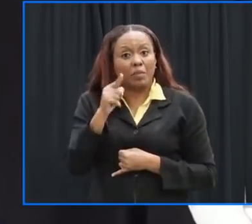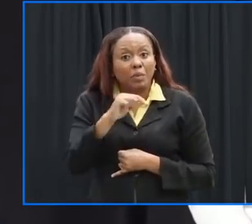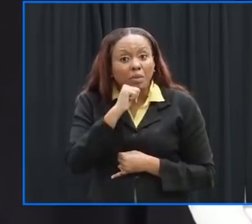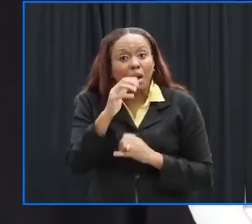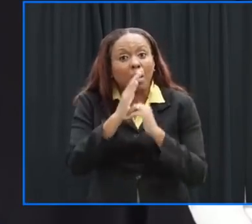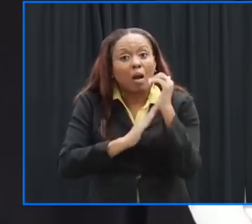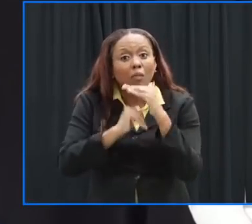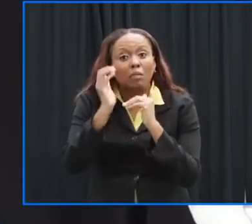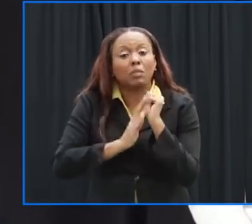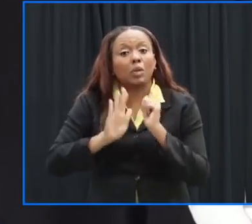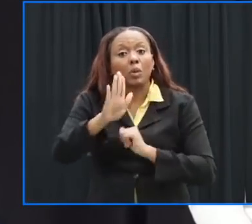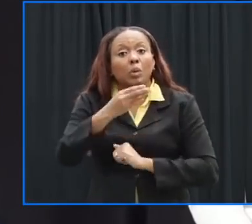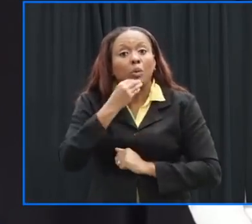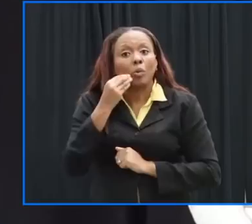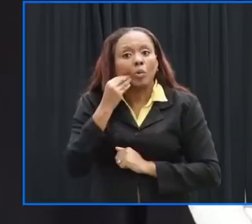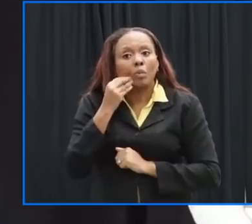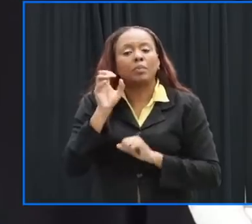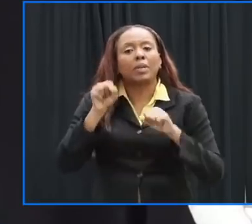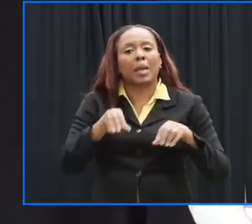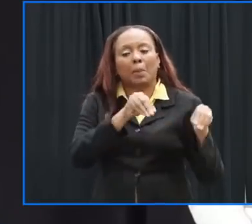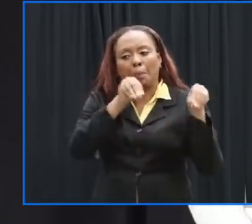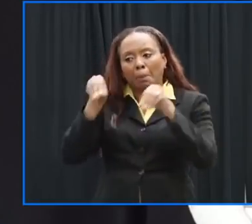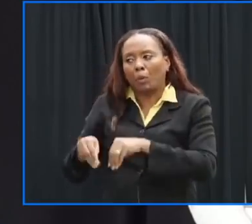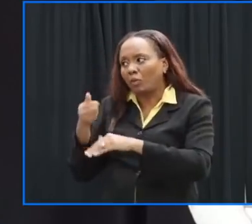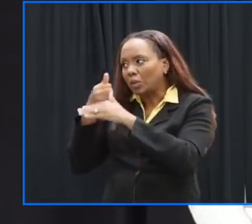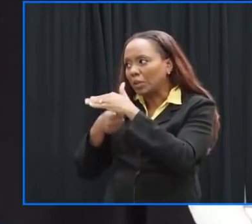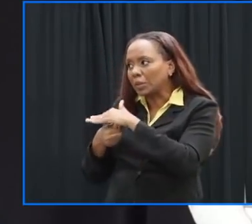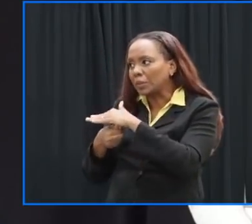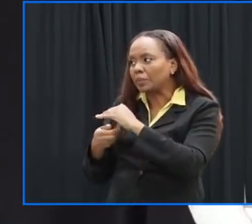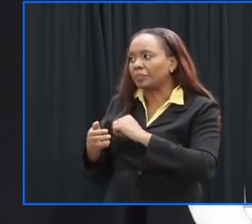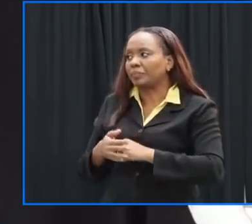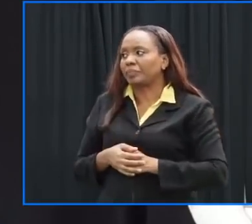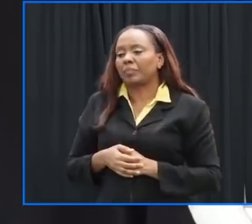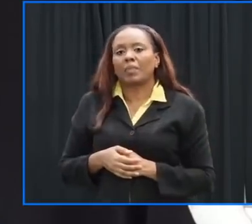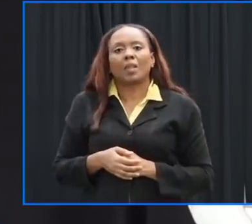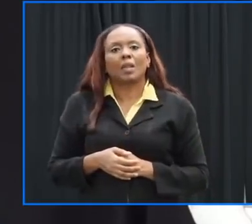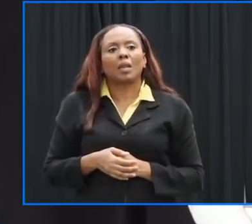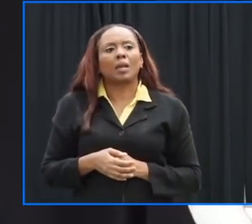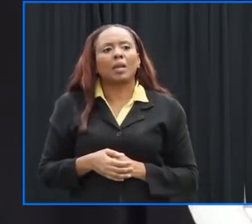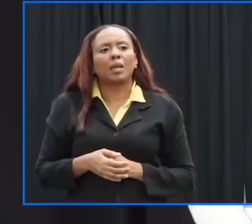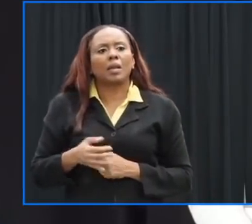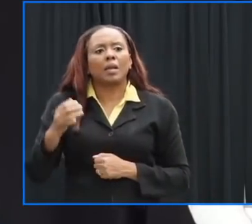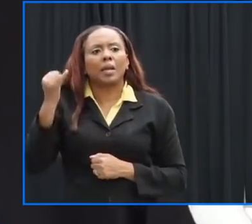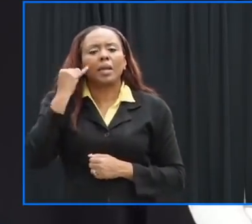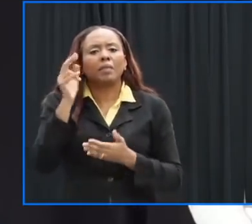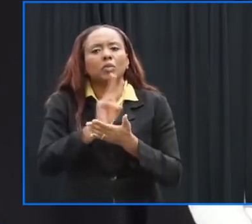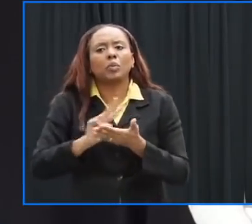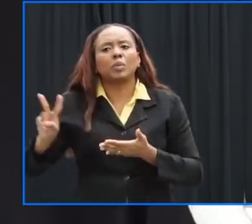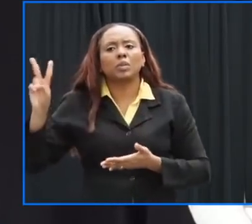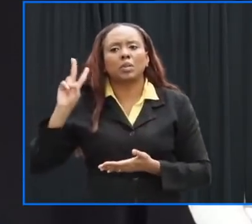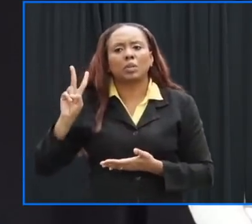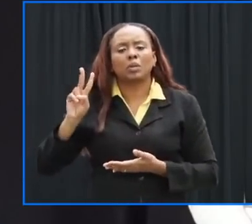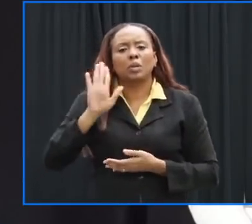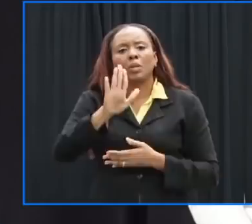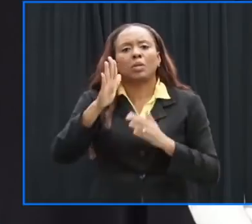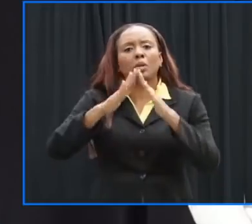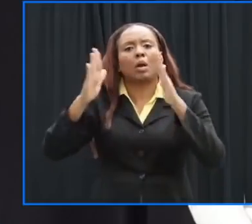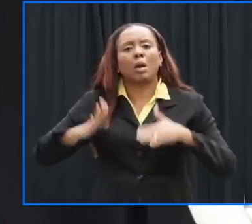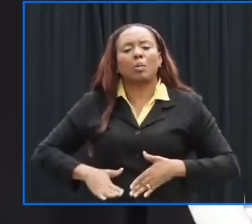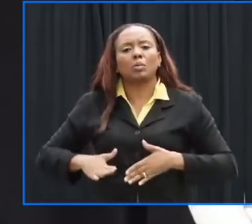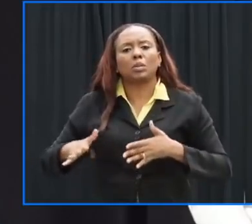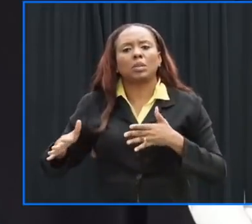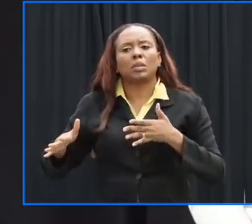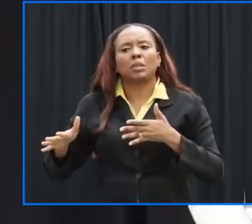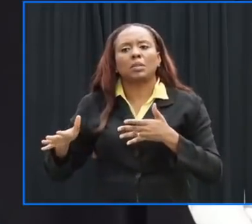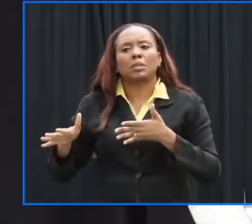can accommodate you in the shelters if you have been a victim of one of the 165 houses that was damaged in the